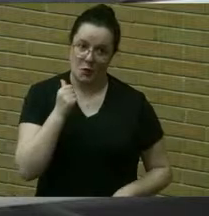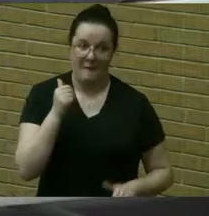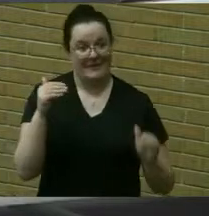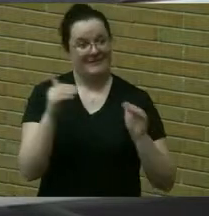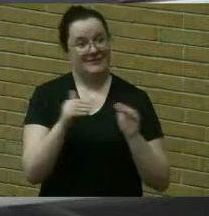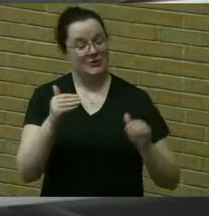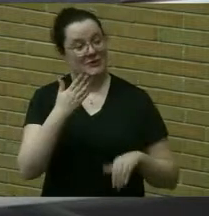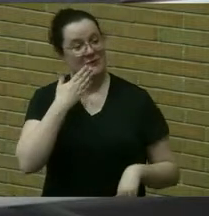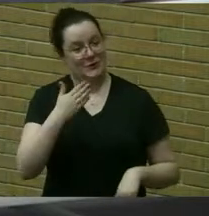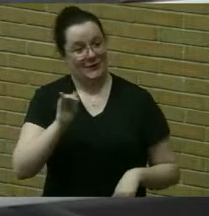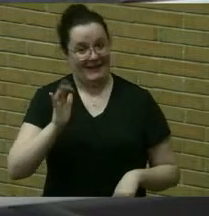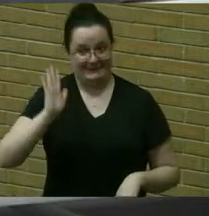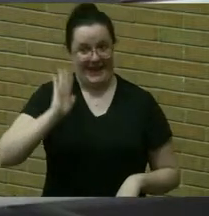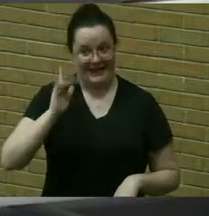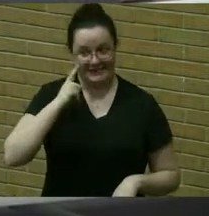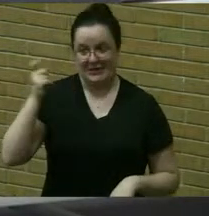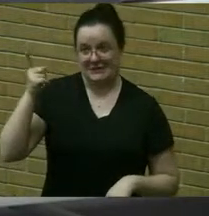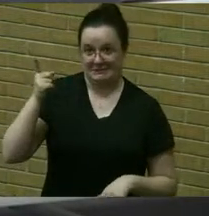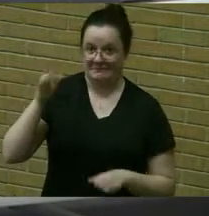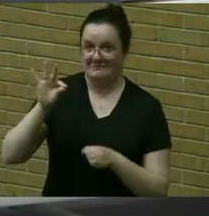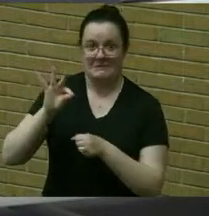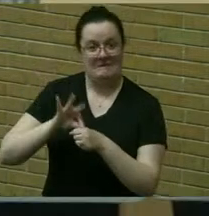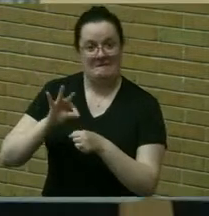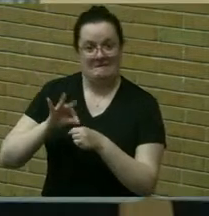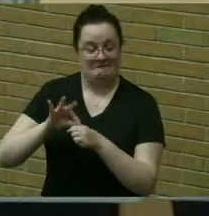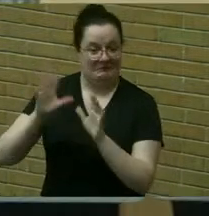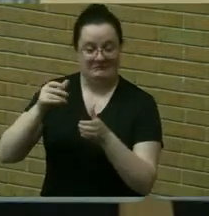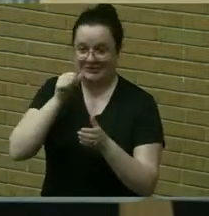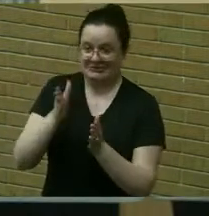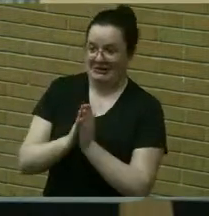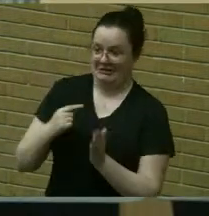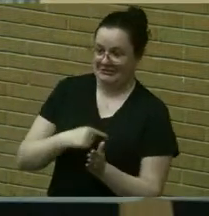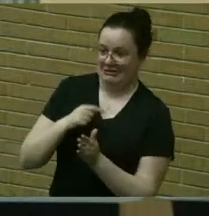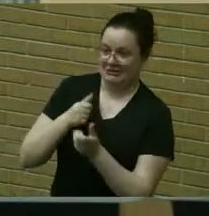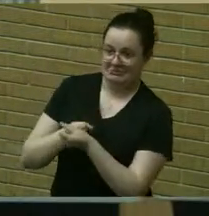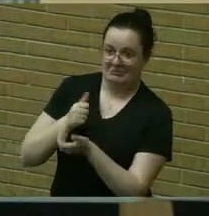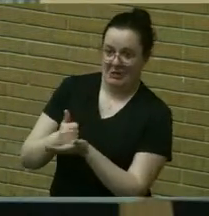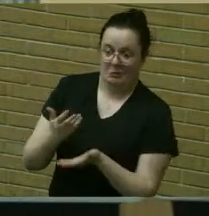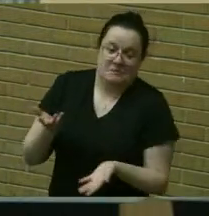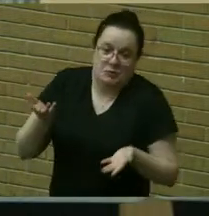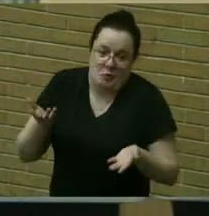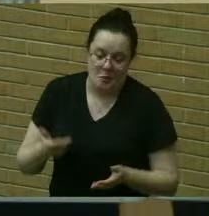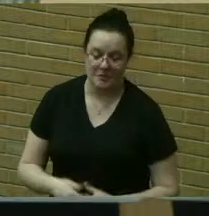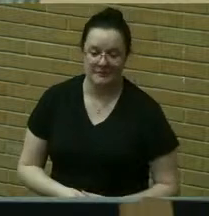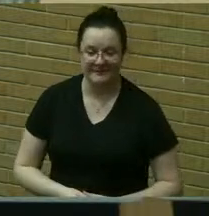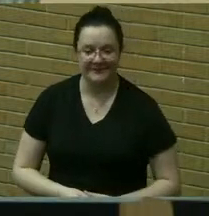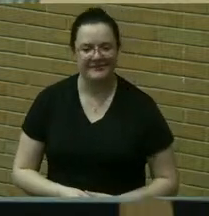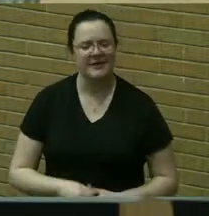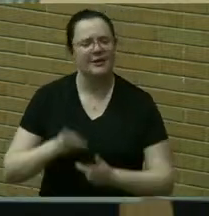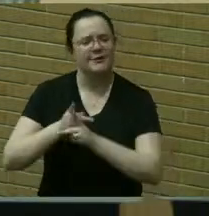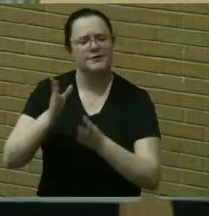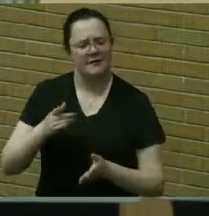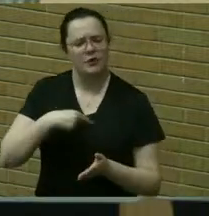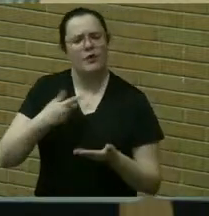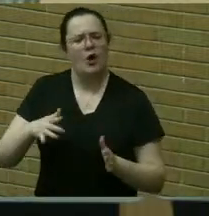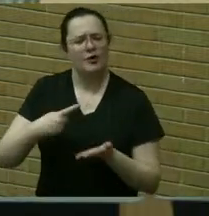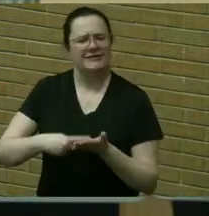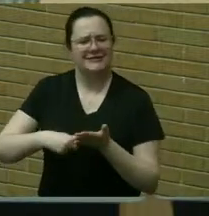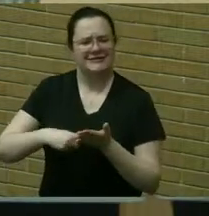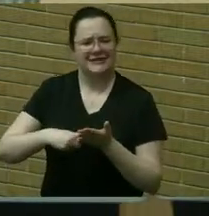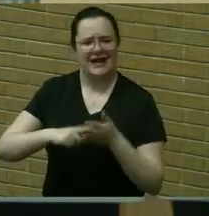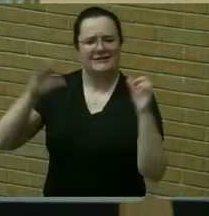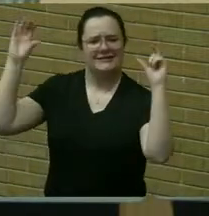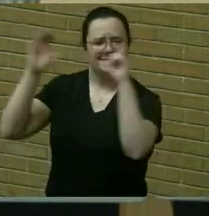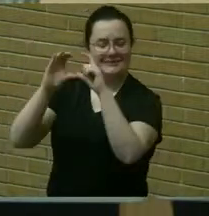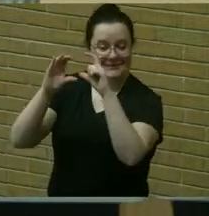um we'll see thanks we've already talked about um the eclipse i do want to a lot we get a lot of questions